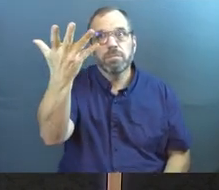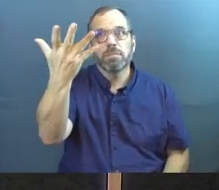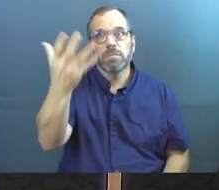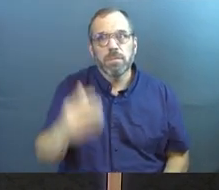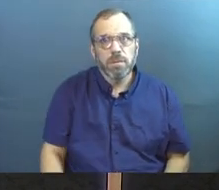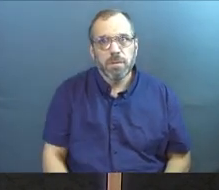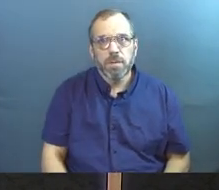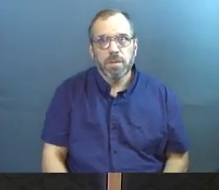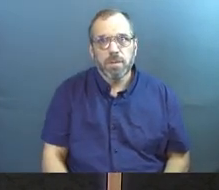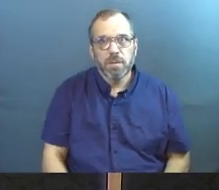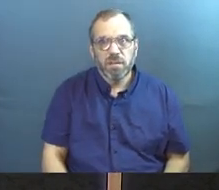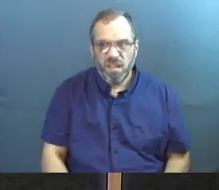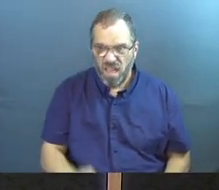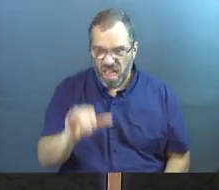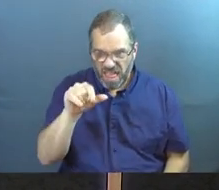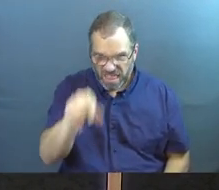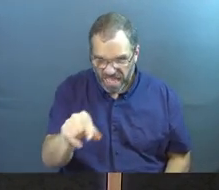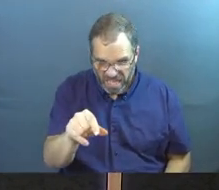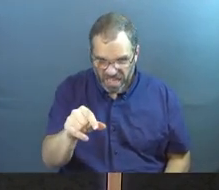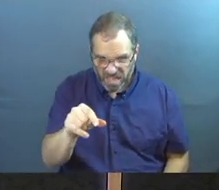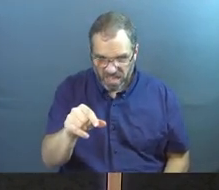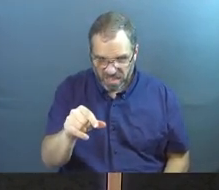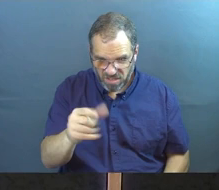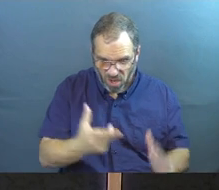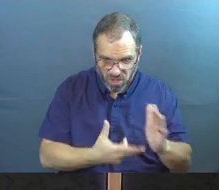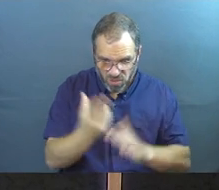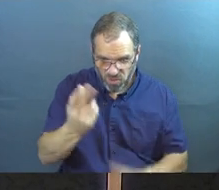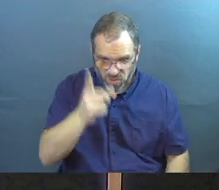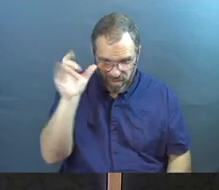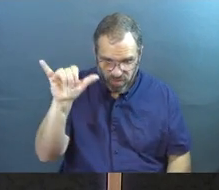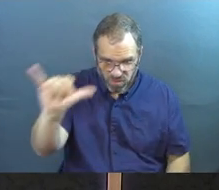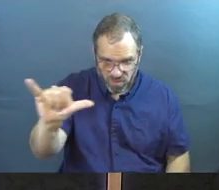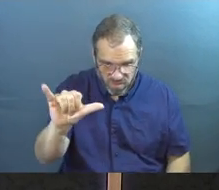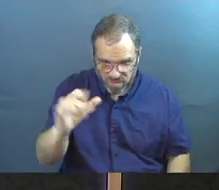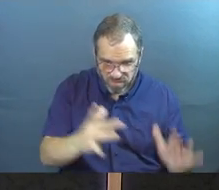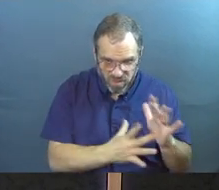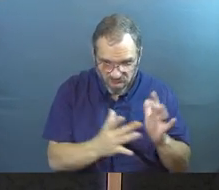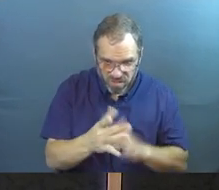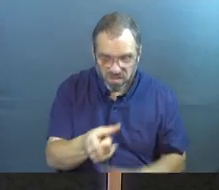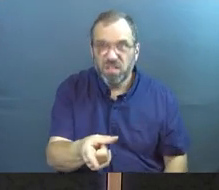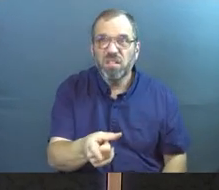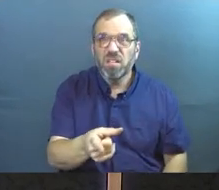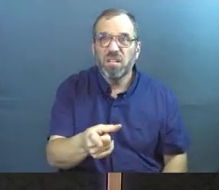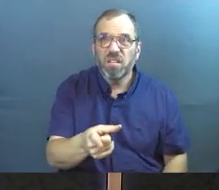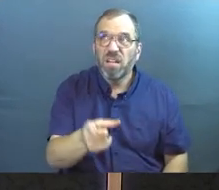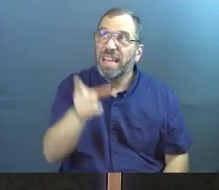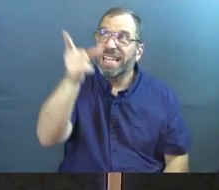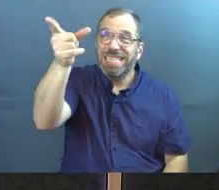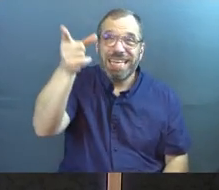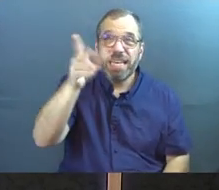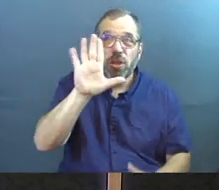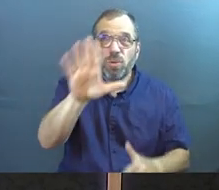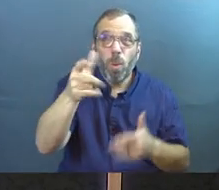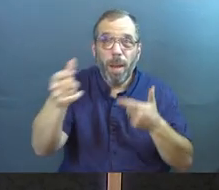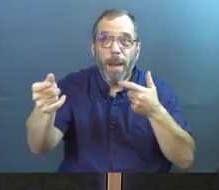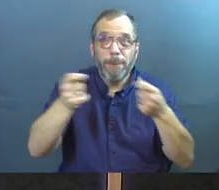Are these the eternal truths of Jesus Christ of Nazareth? Is he your master?